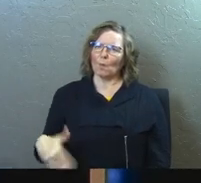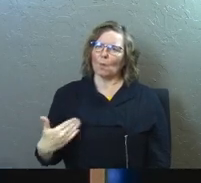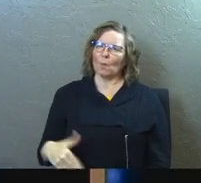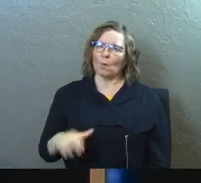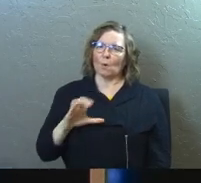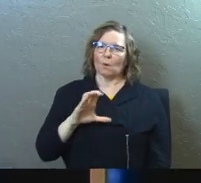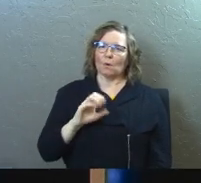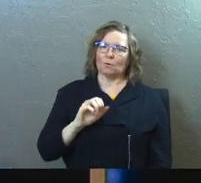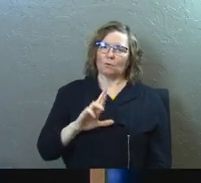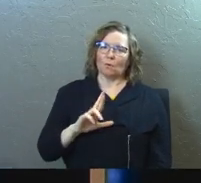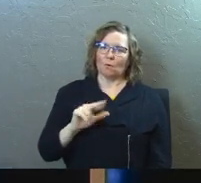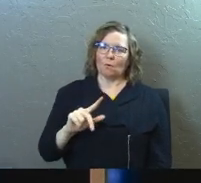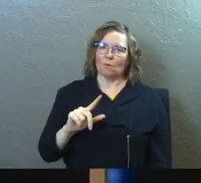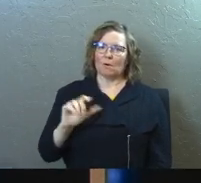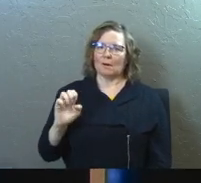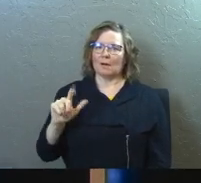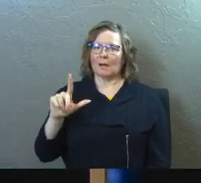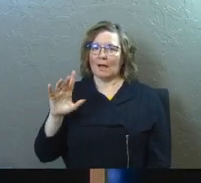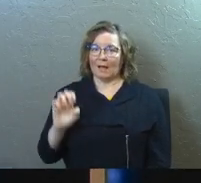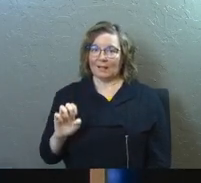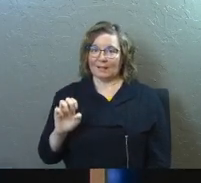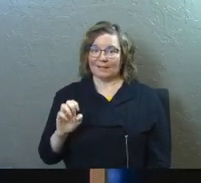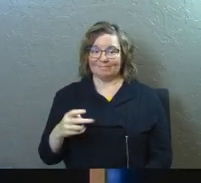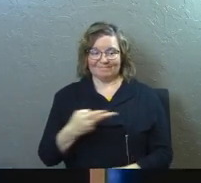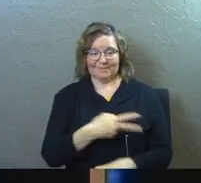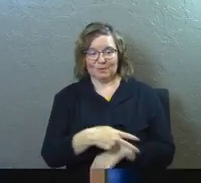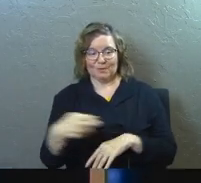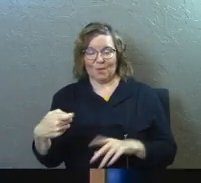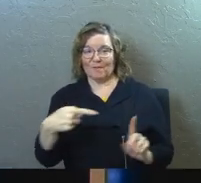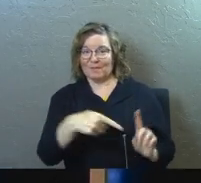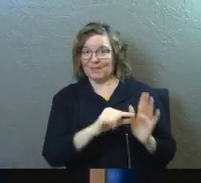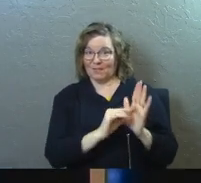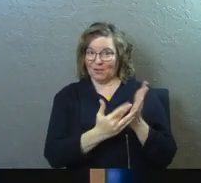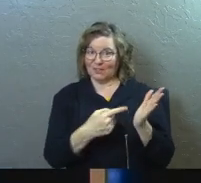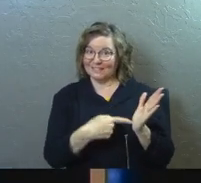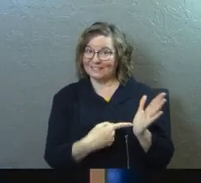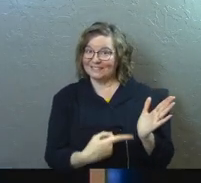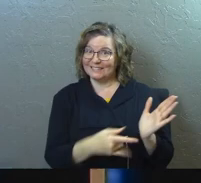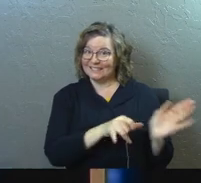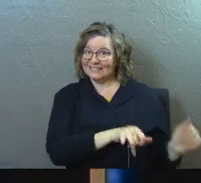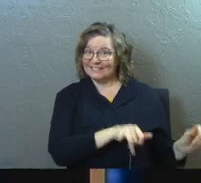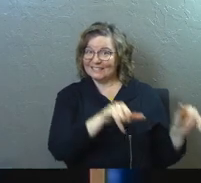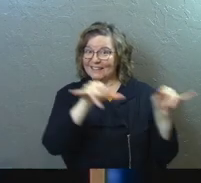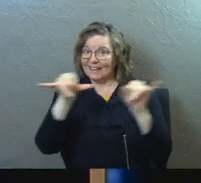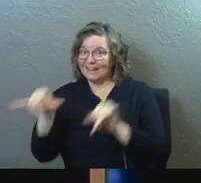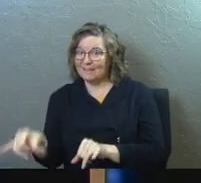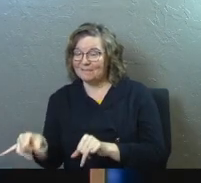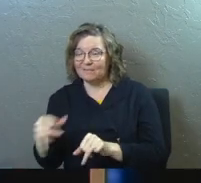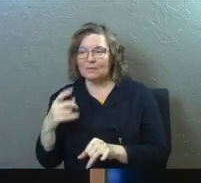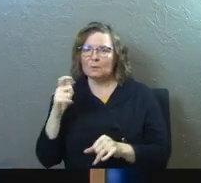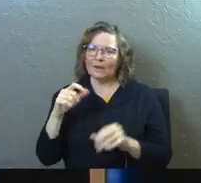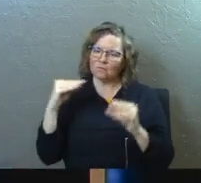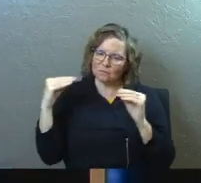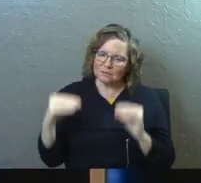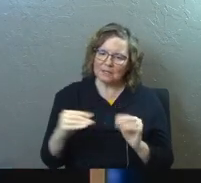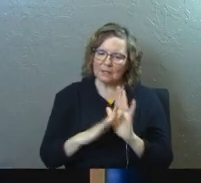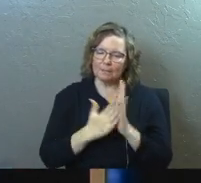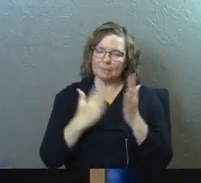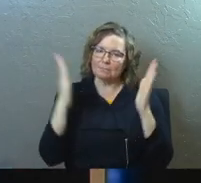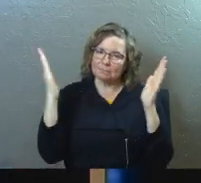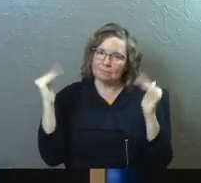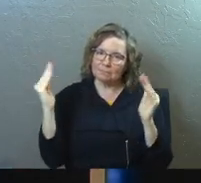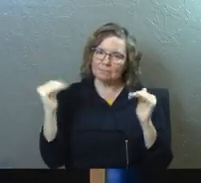Carl and Ellie in Pixar, they stole it from this verse. Do you see it? We got to teach this kind of biblical